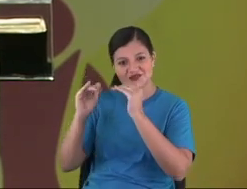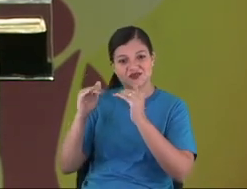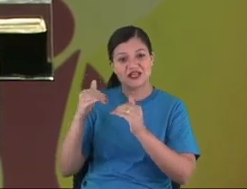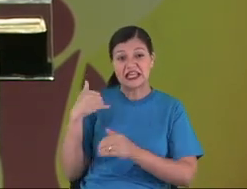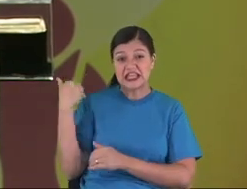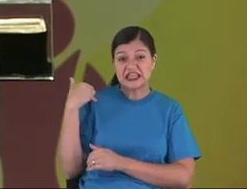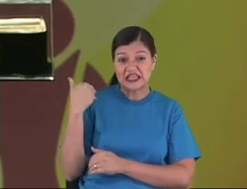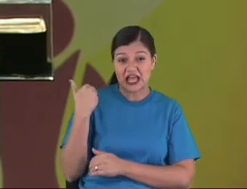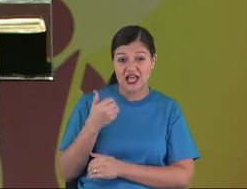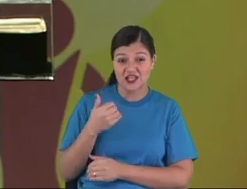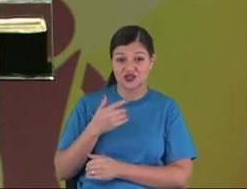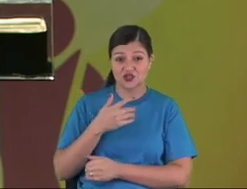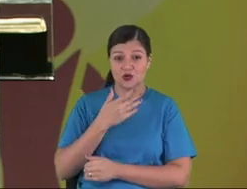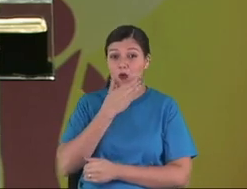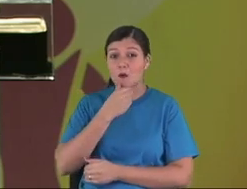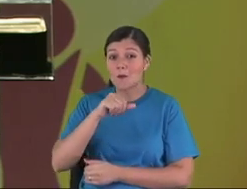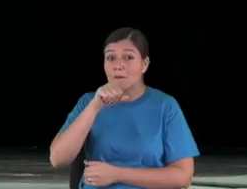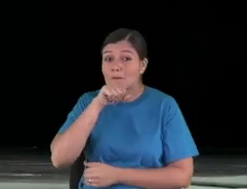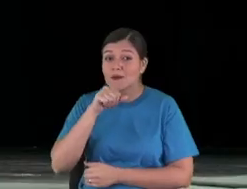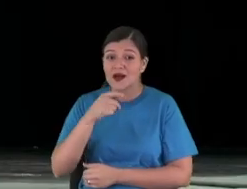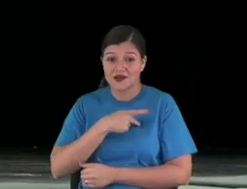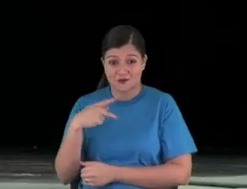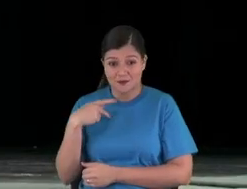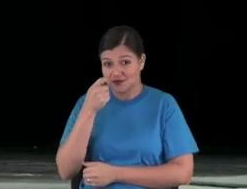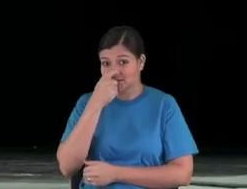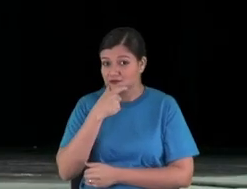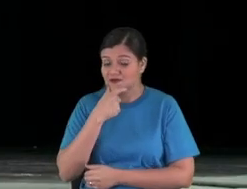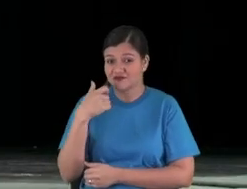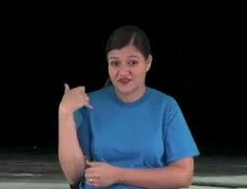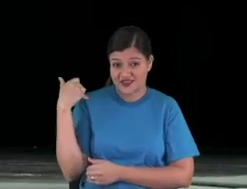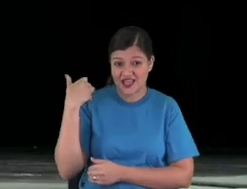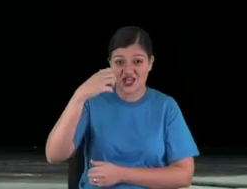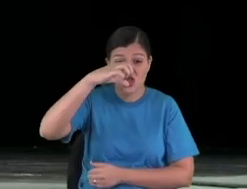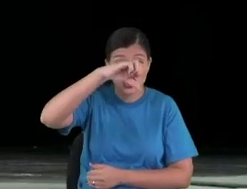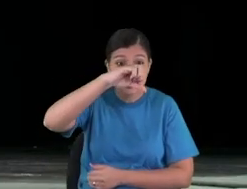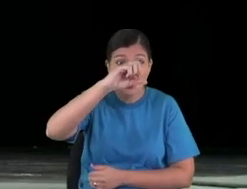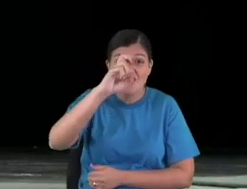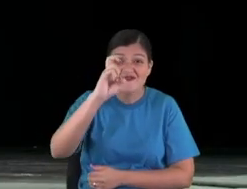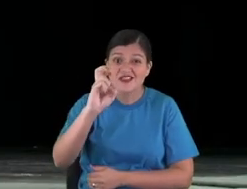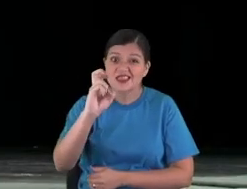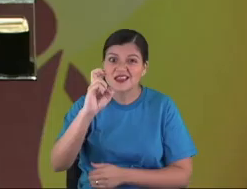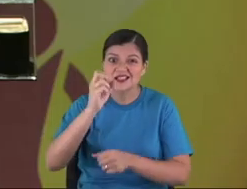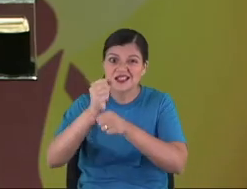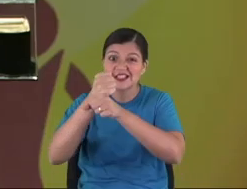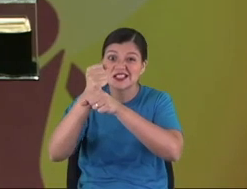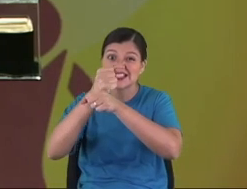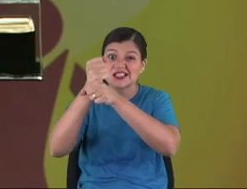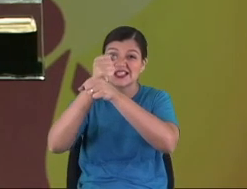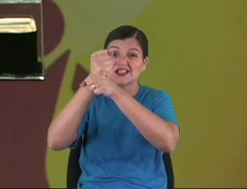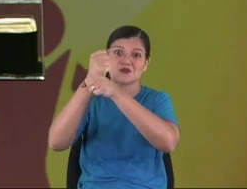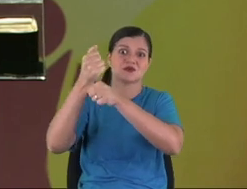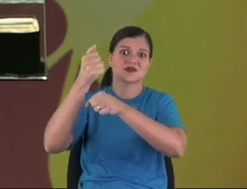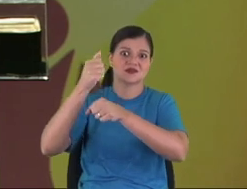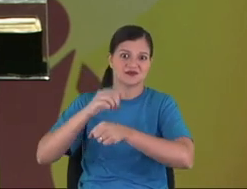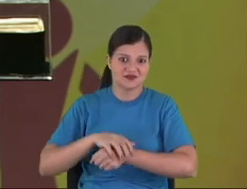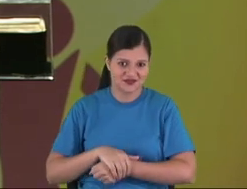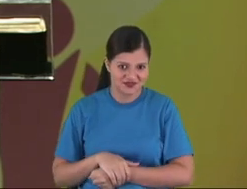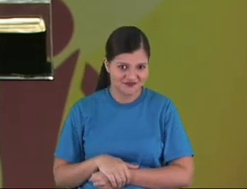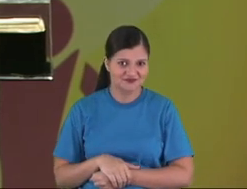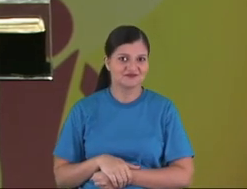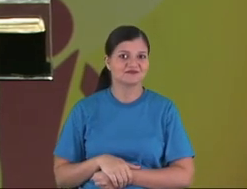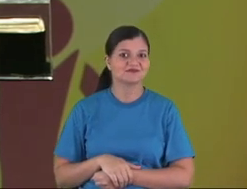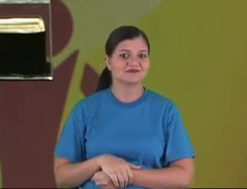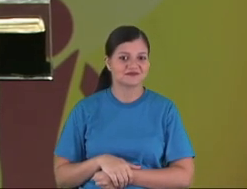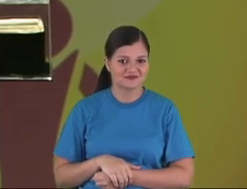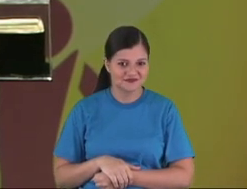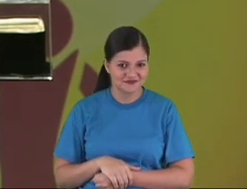He is 95 years. I told him, hey dad, you are, you are living